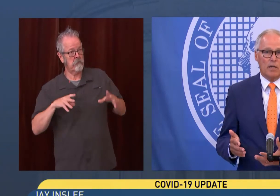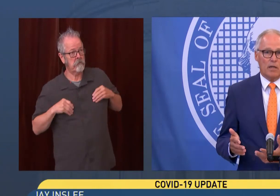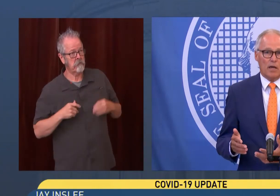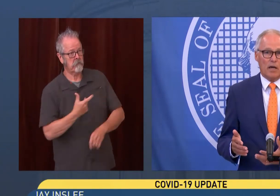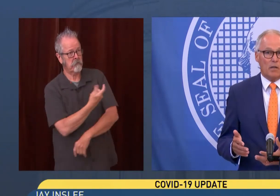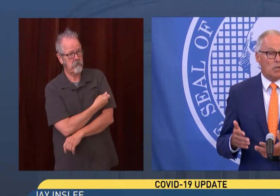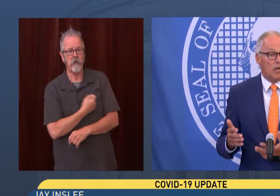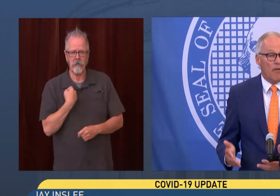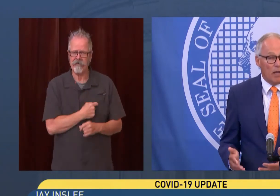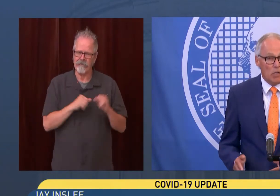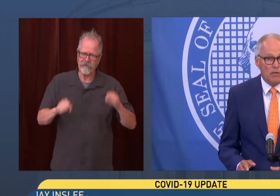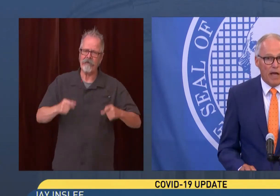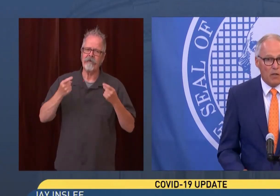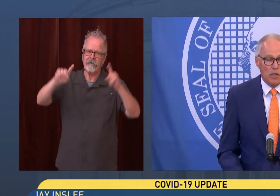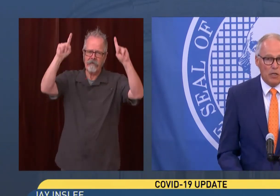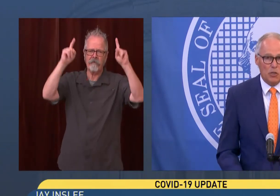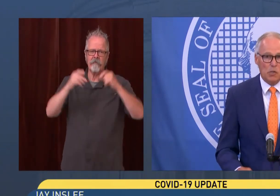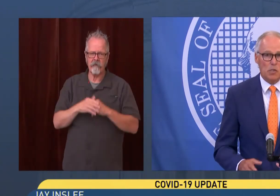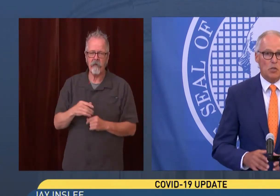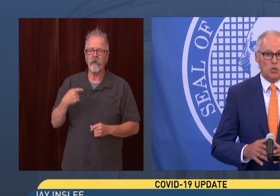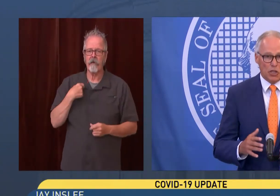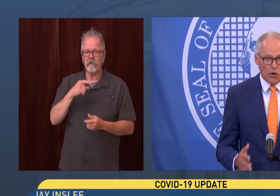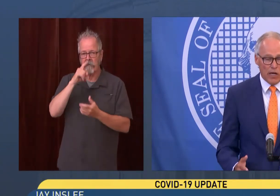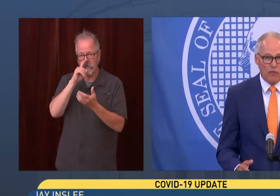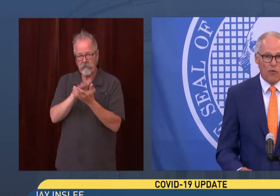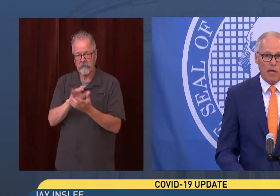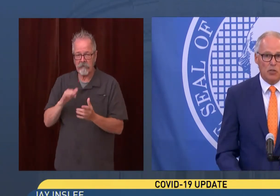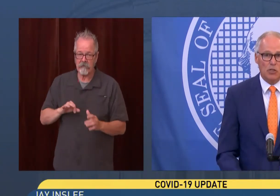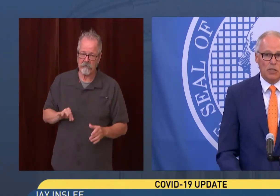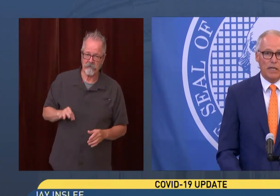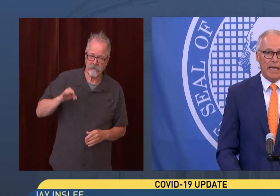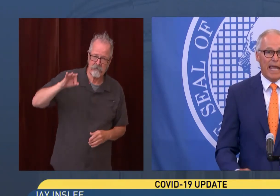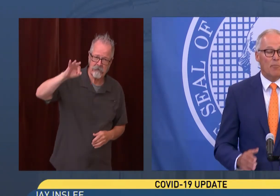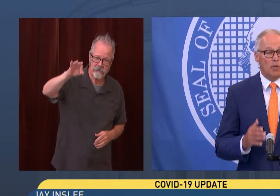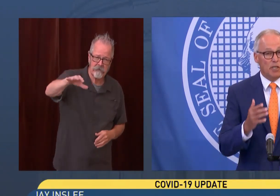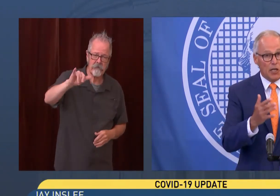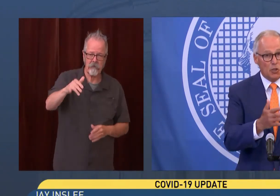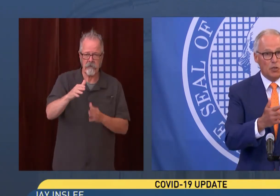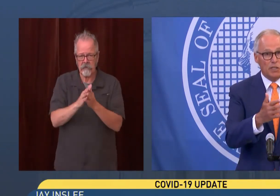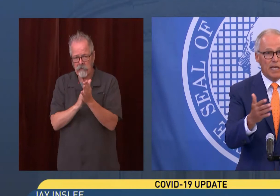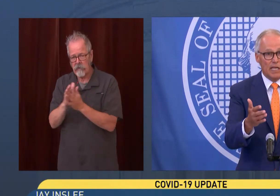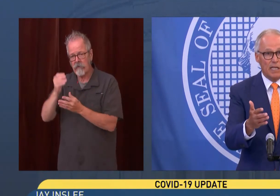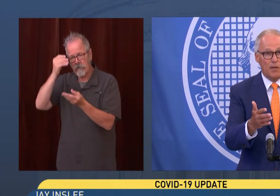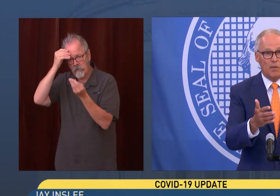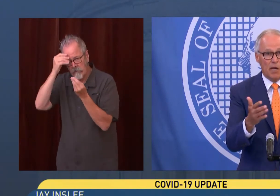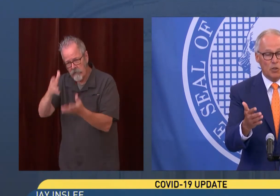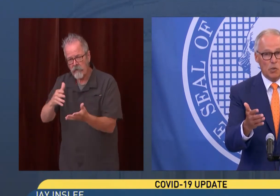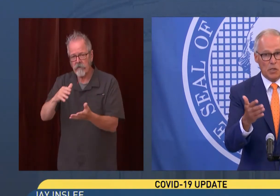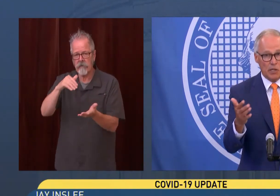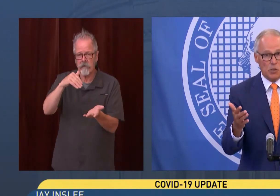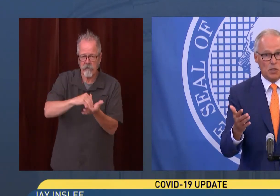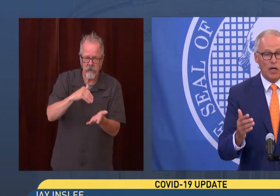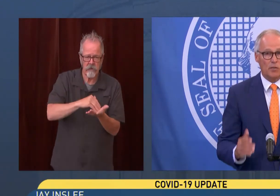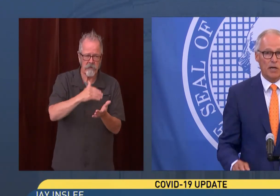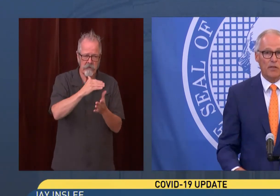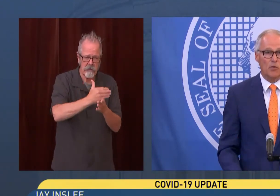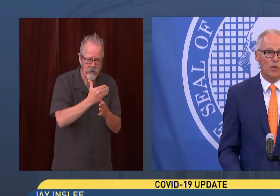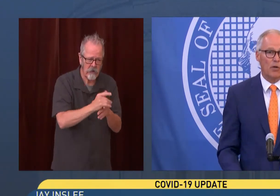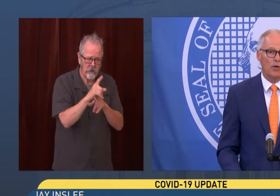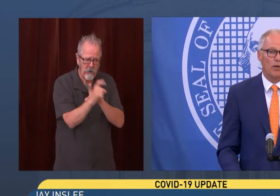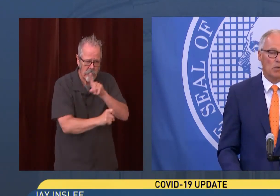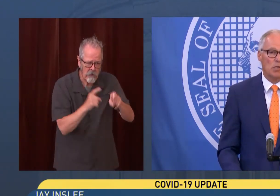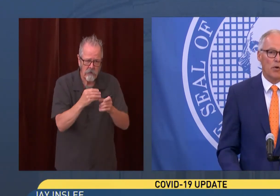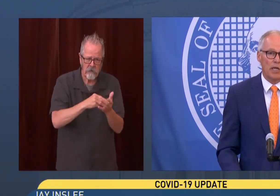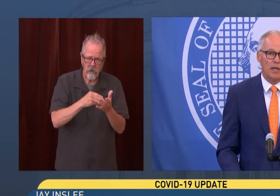on incentivizing vaccinations, sharing information, and potentially taking the measures that I just talked about